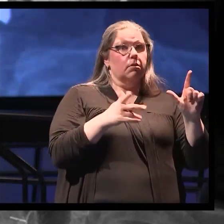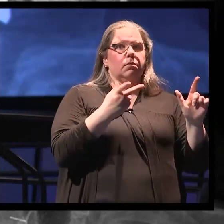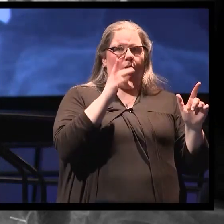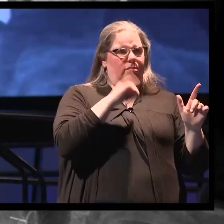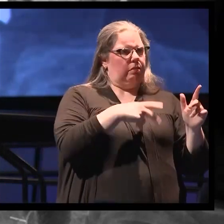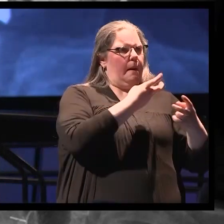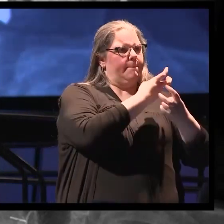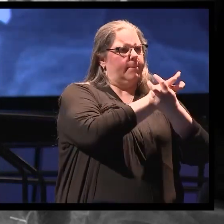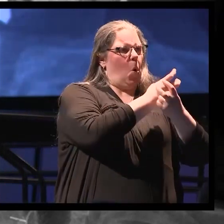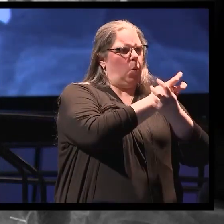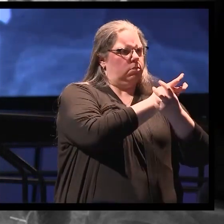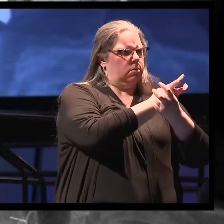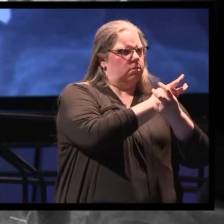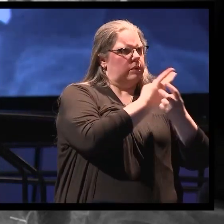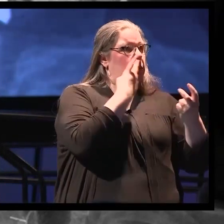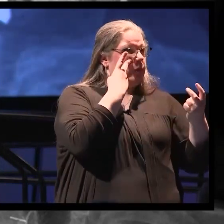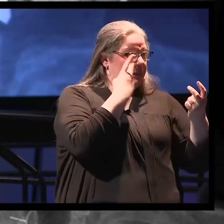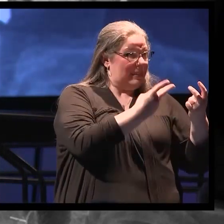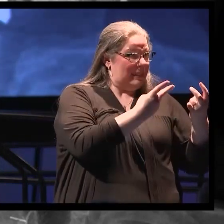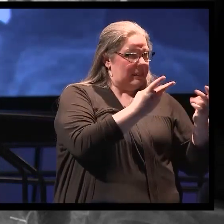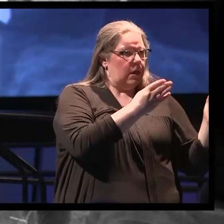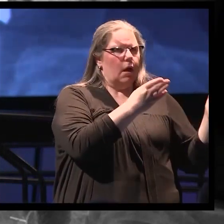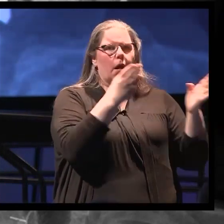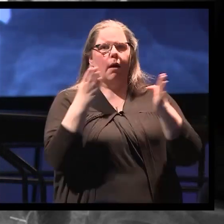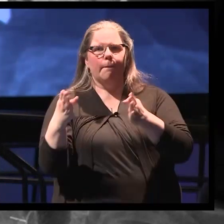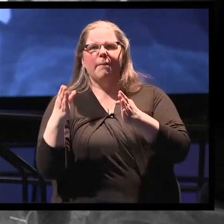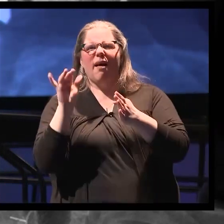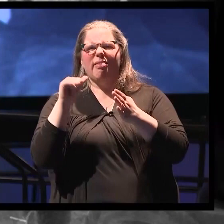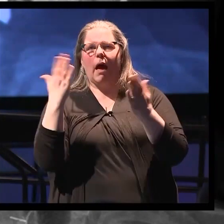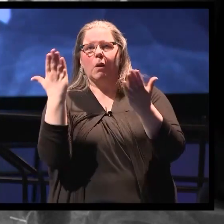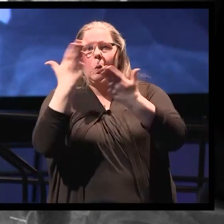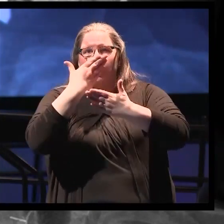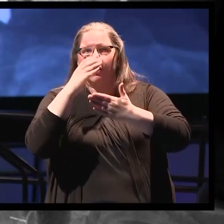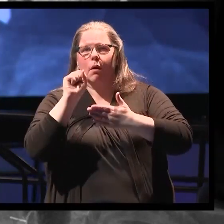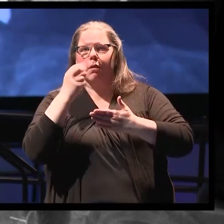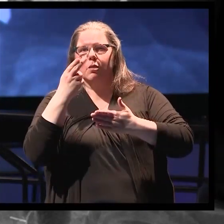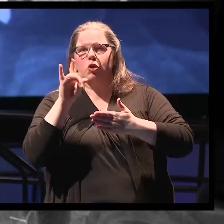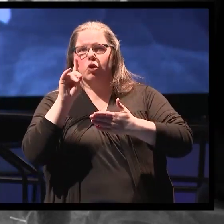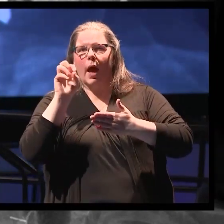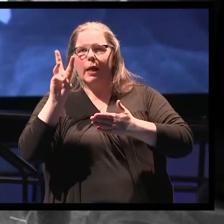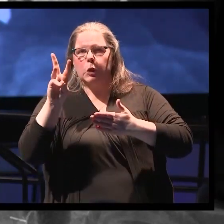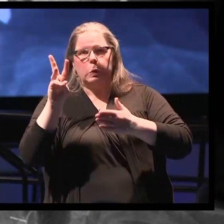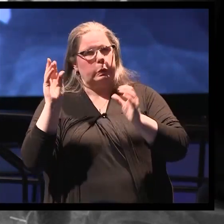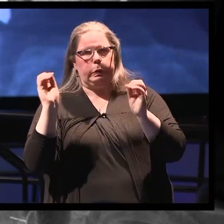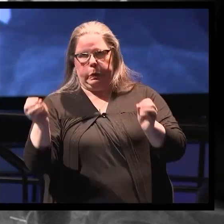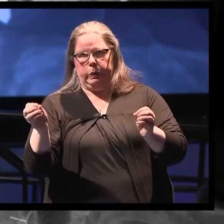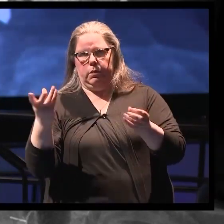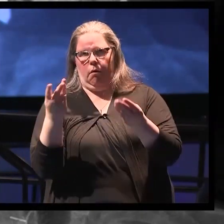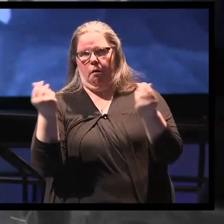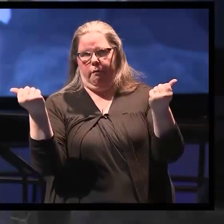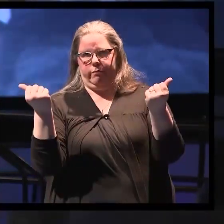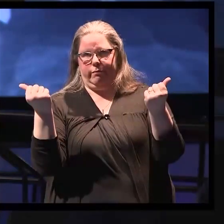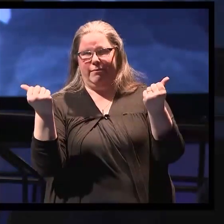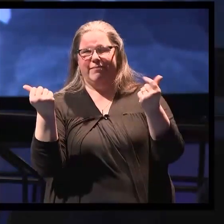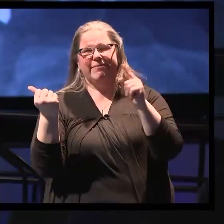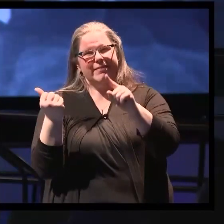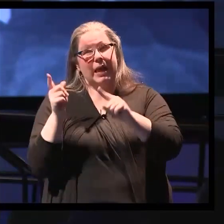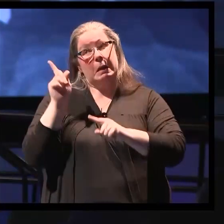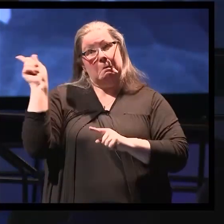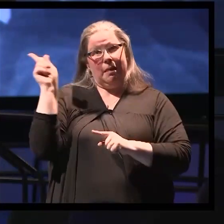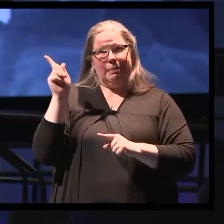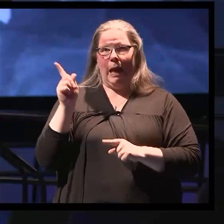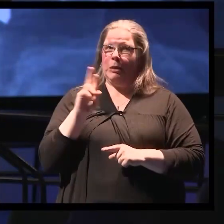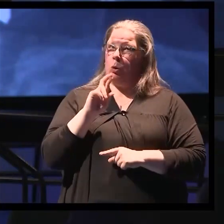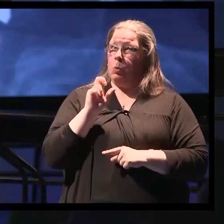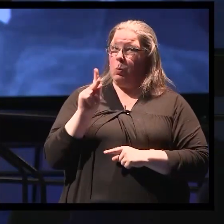more of that bone shadow here. When we do it, it can cause instability in the cervical spine. And so we